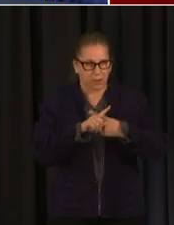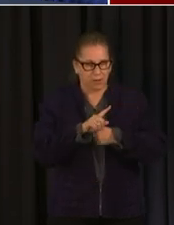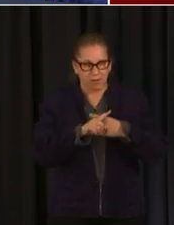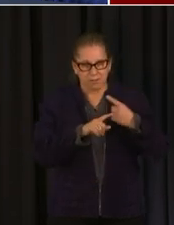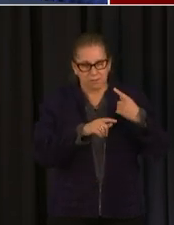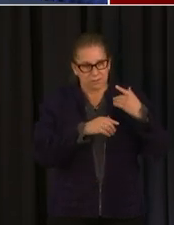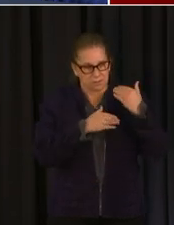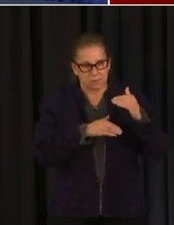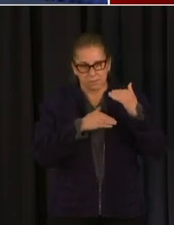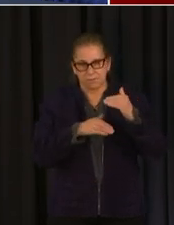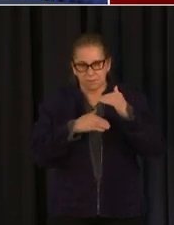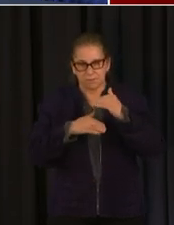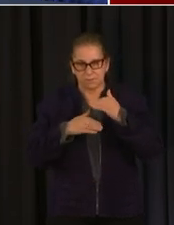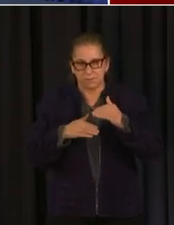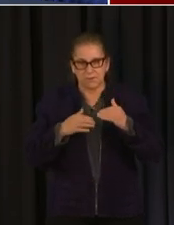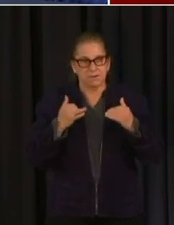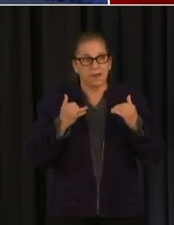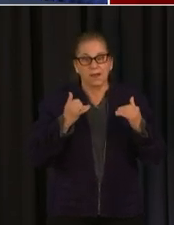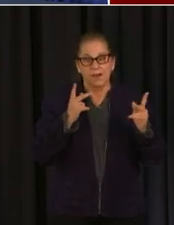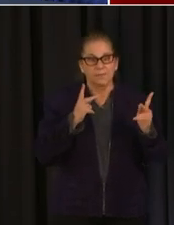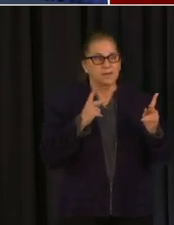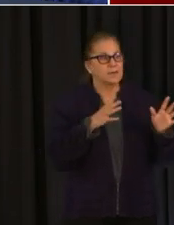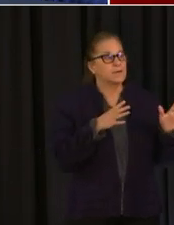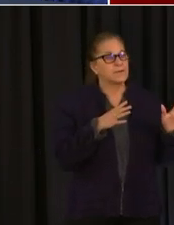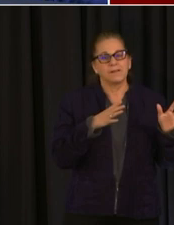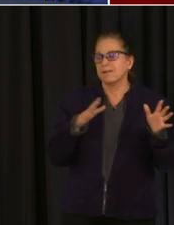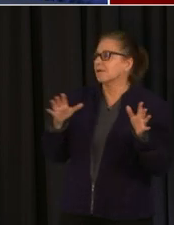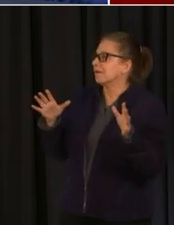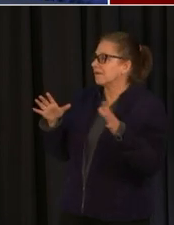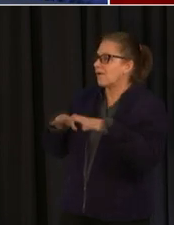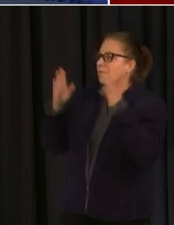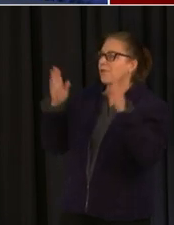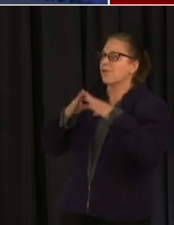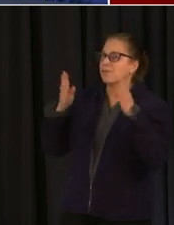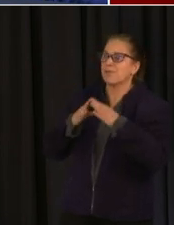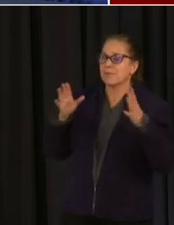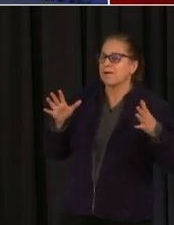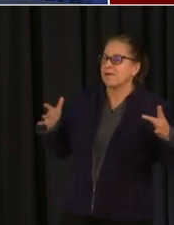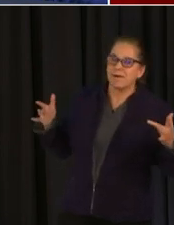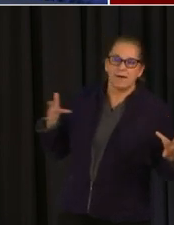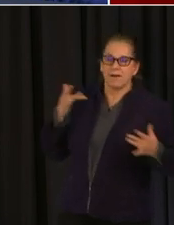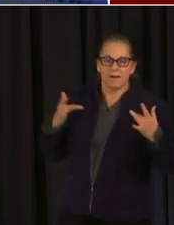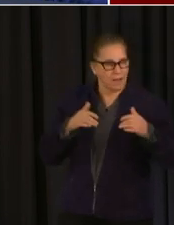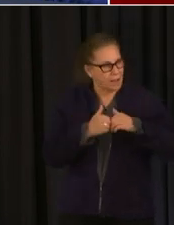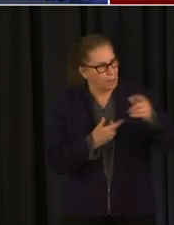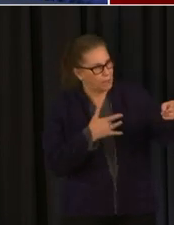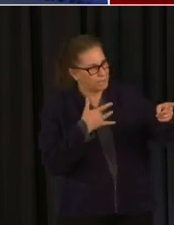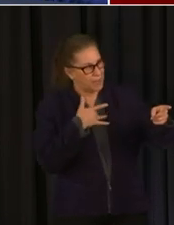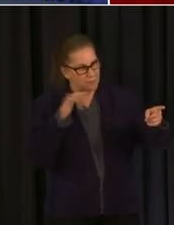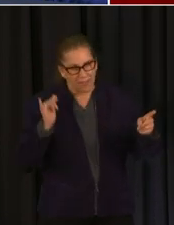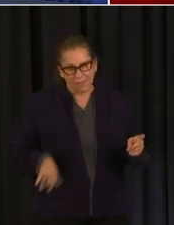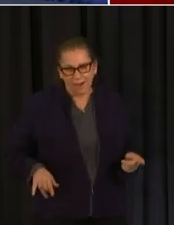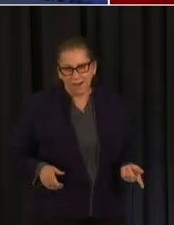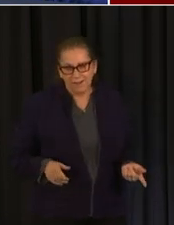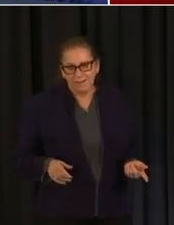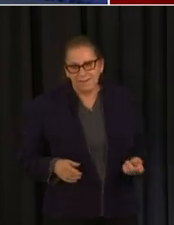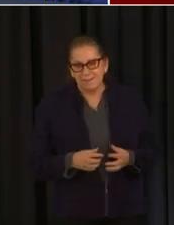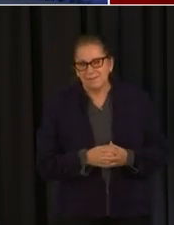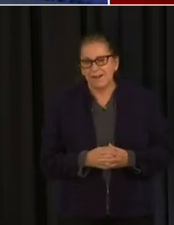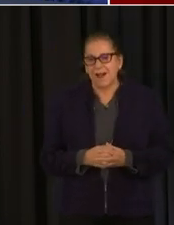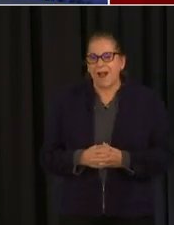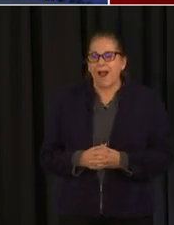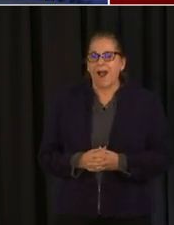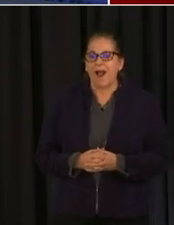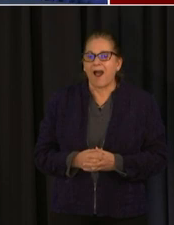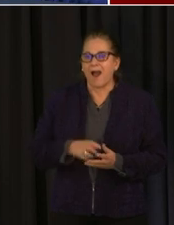wondering how you're feeling so mark i'll start by saying that um i am often overwhelmed by the amount of support